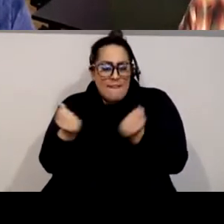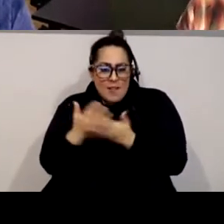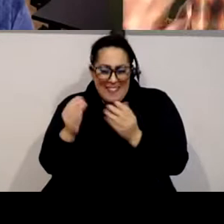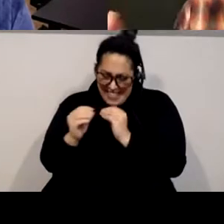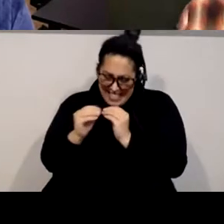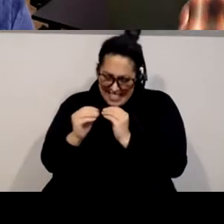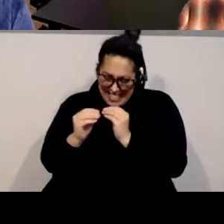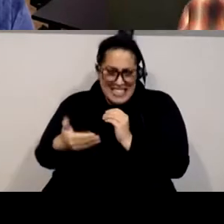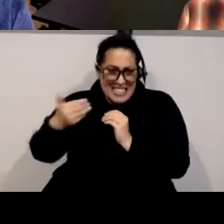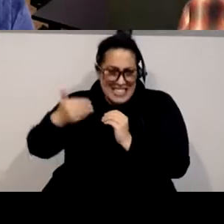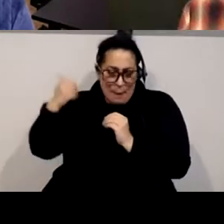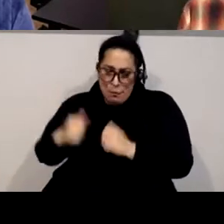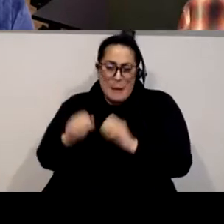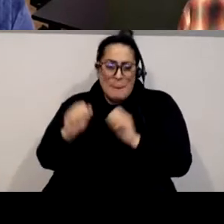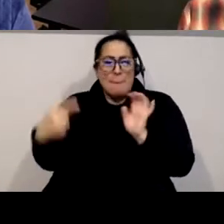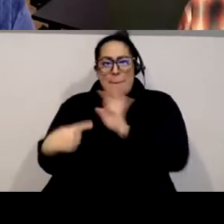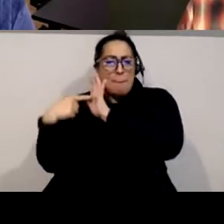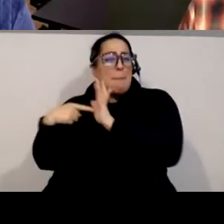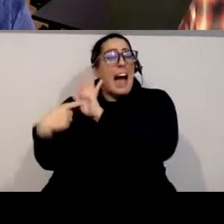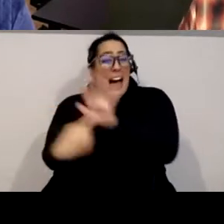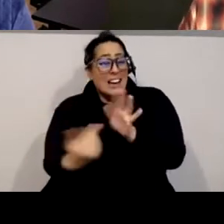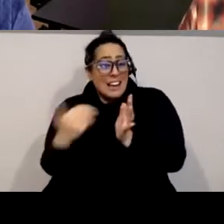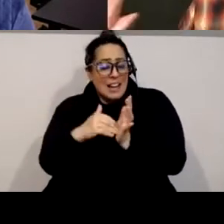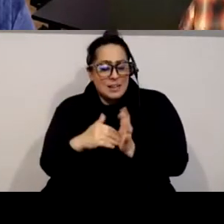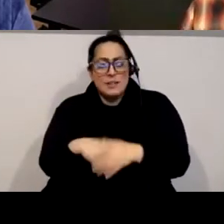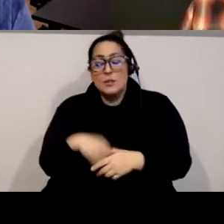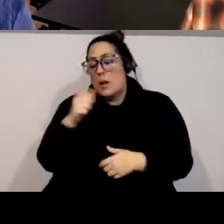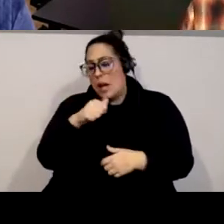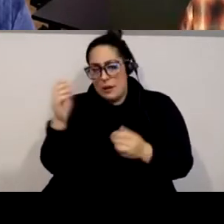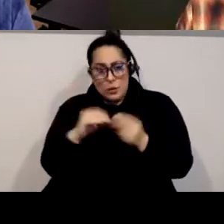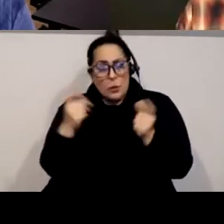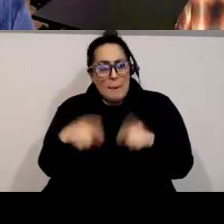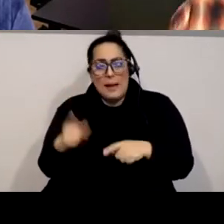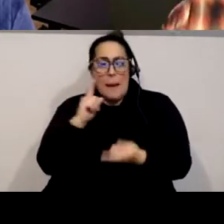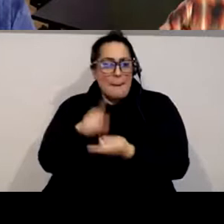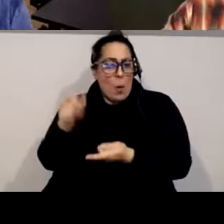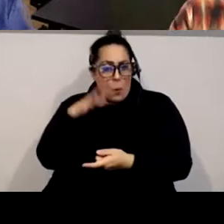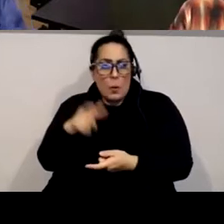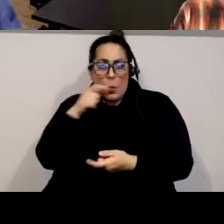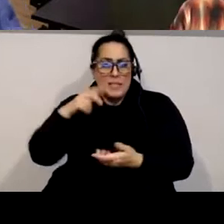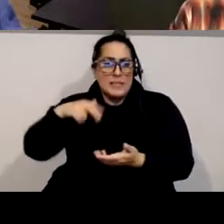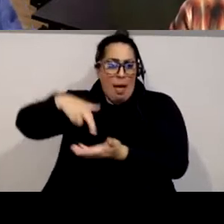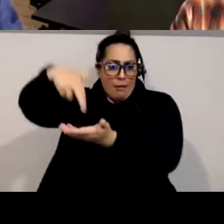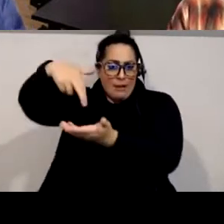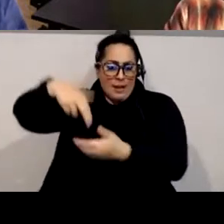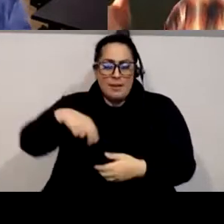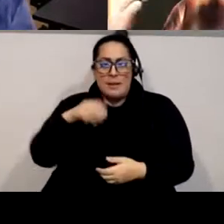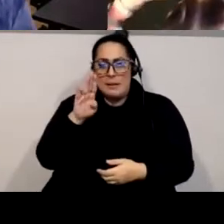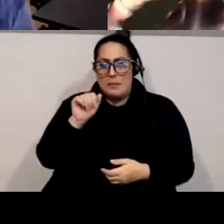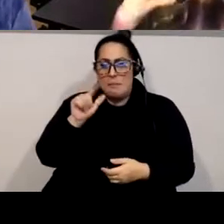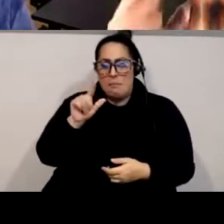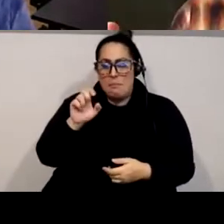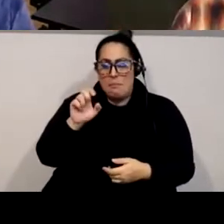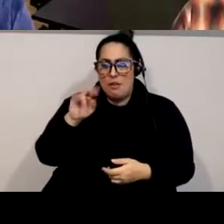is a ballerina right and she said well what about what about this you know i'm a